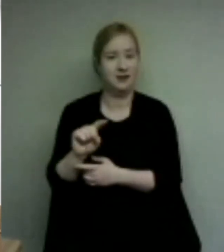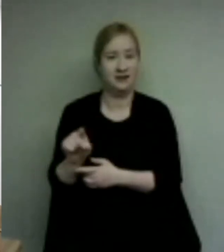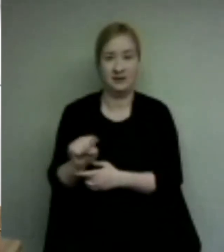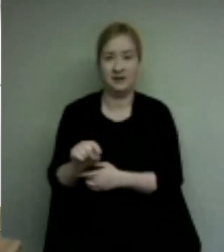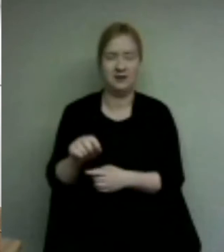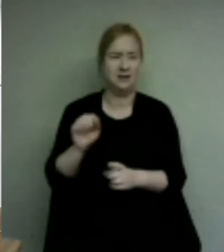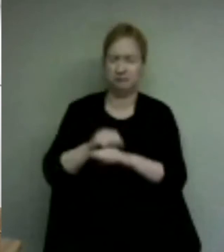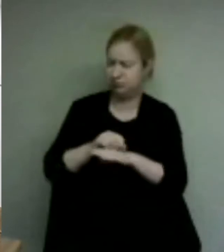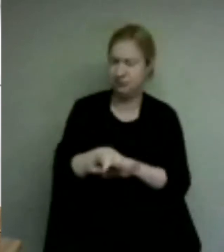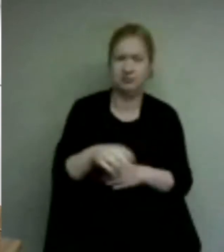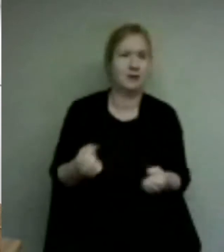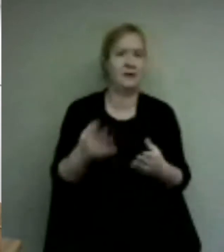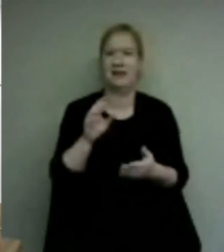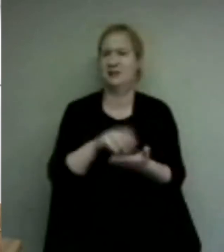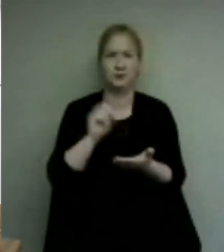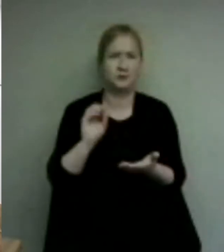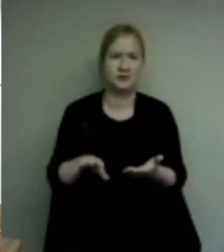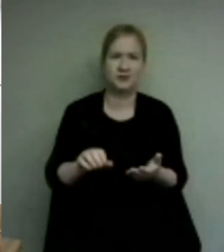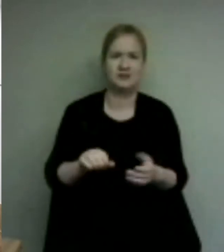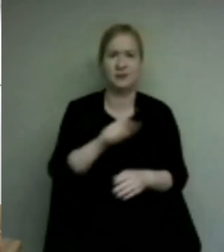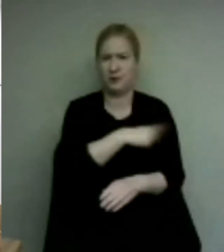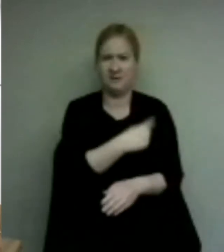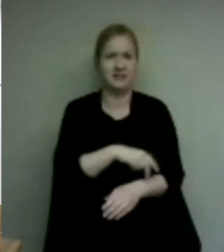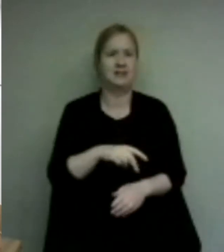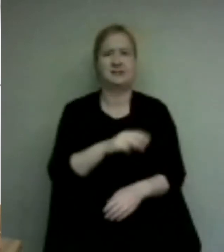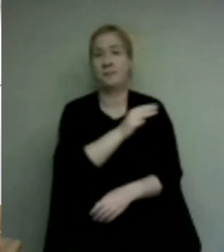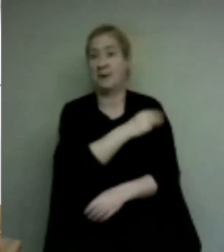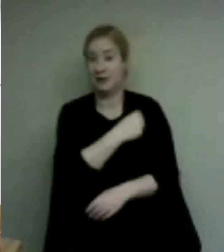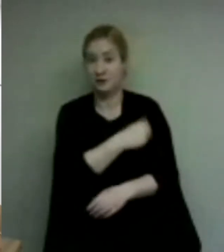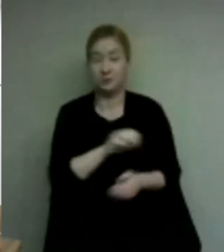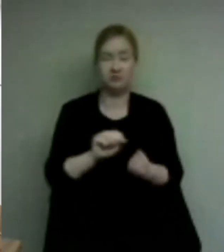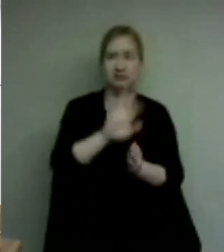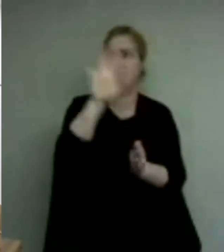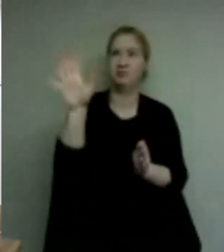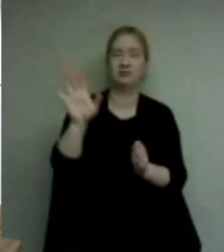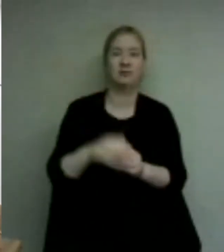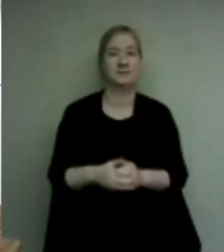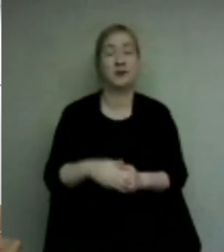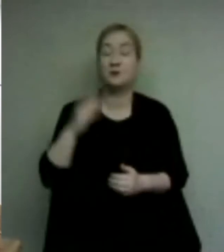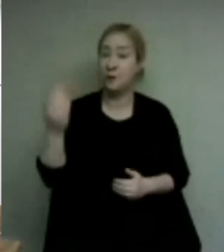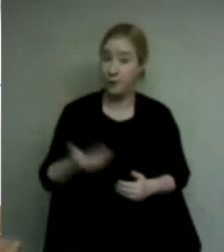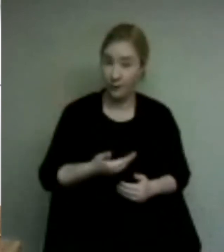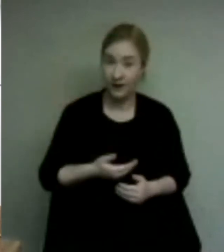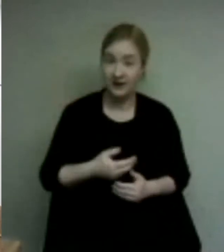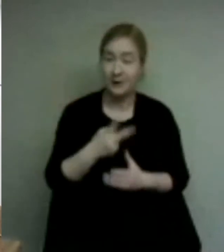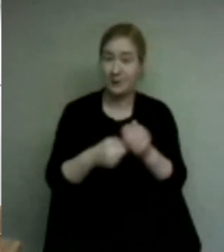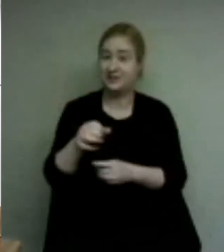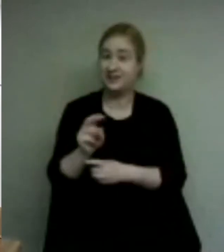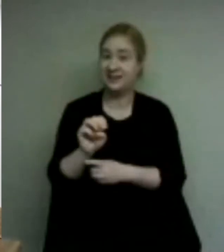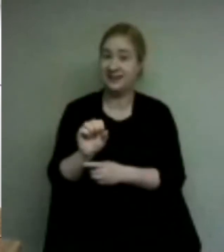across the province so please join me in welcoming james and amir to the creative morning stage